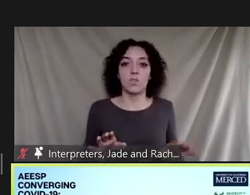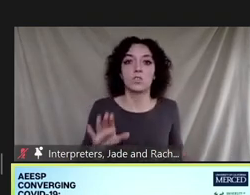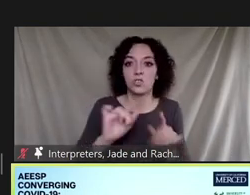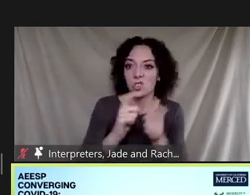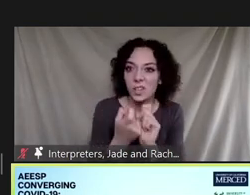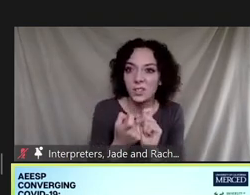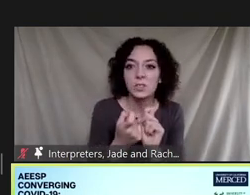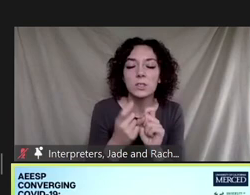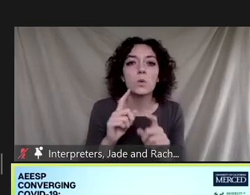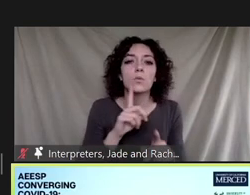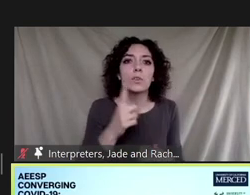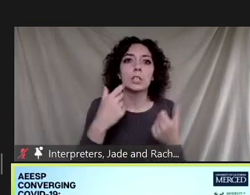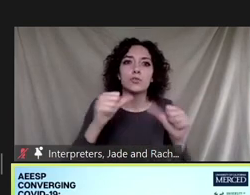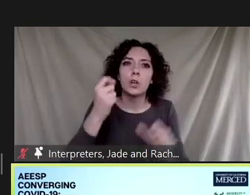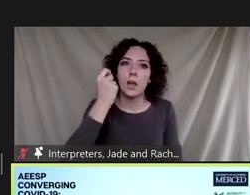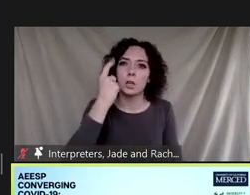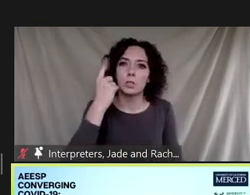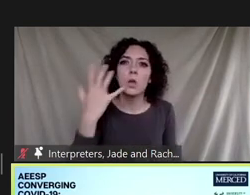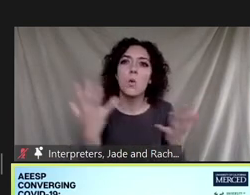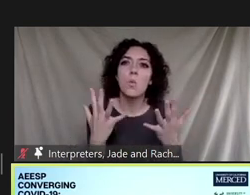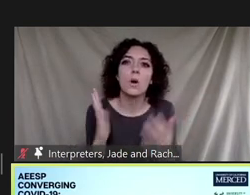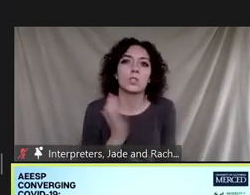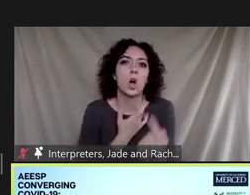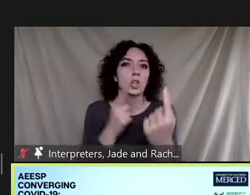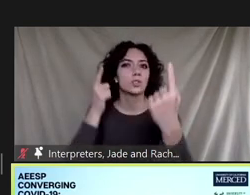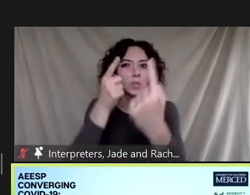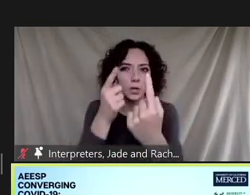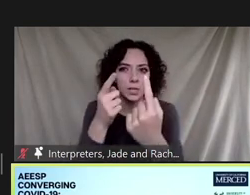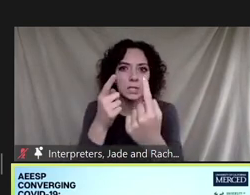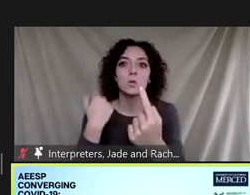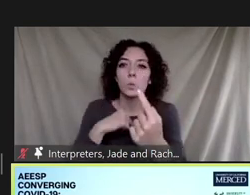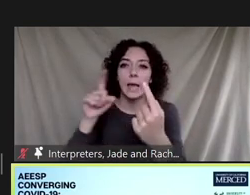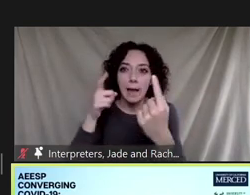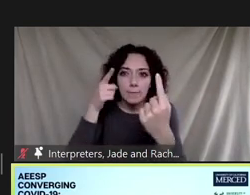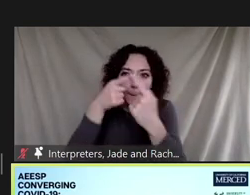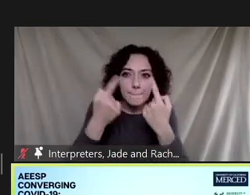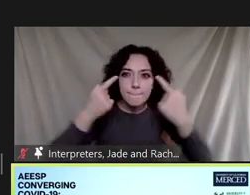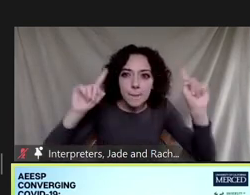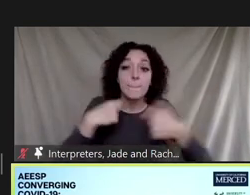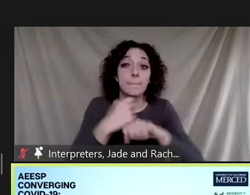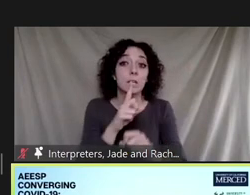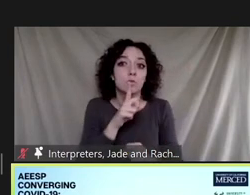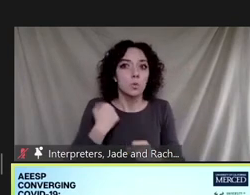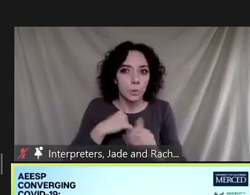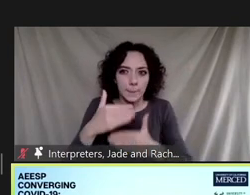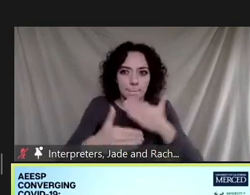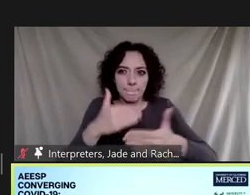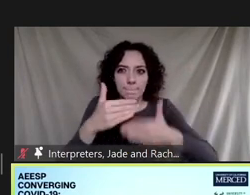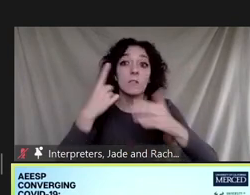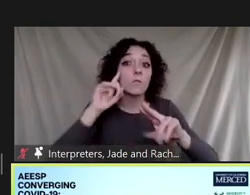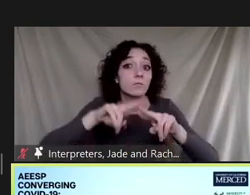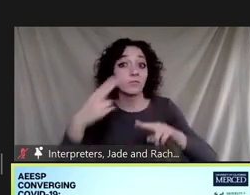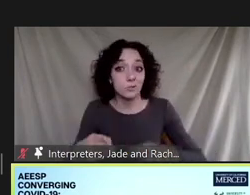try to understand what are the targets within all of those that we need to hit to make sure that we're on track to decarbonizing transportation